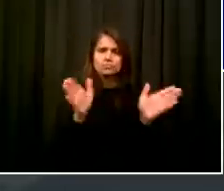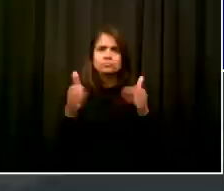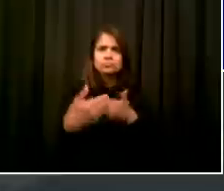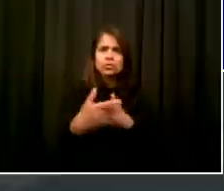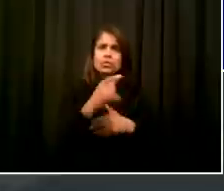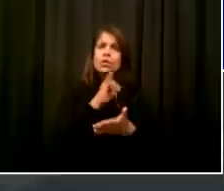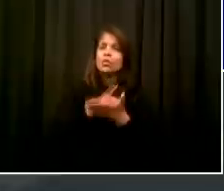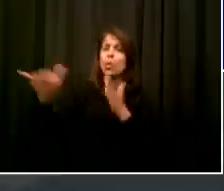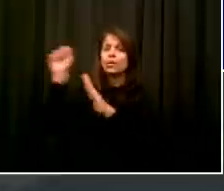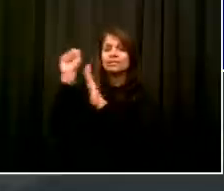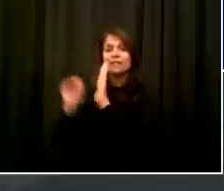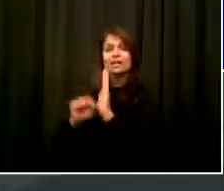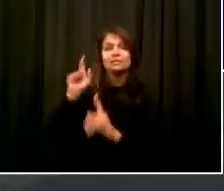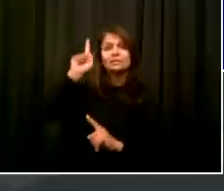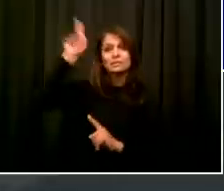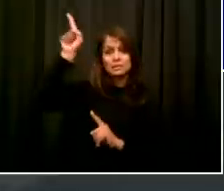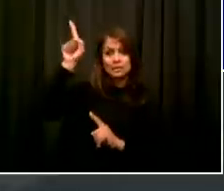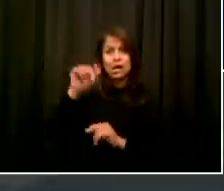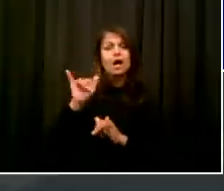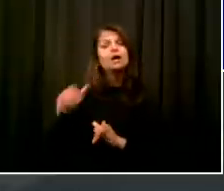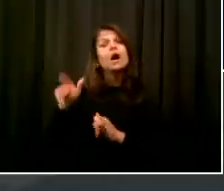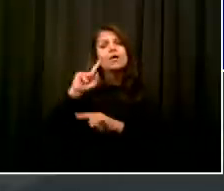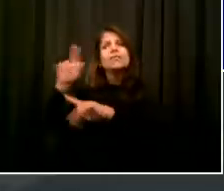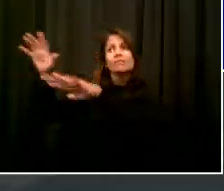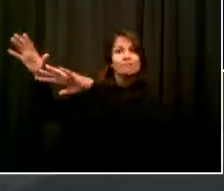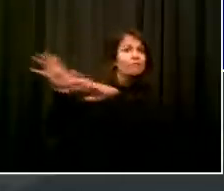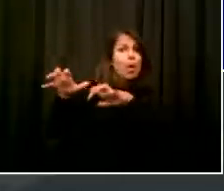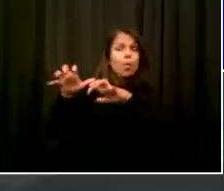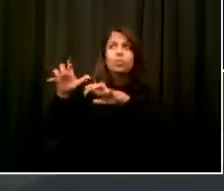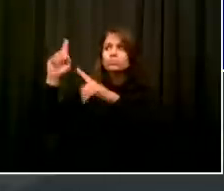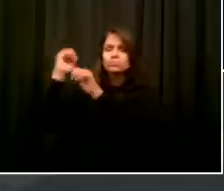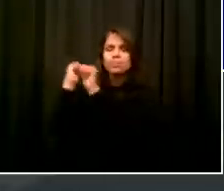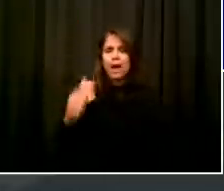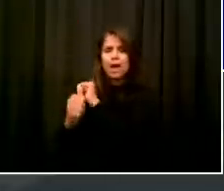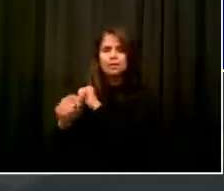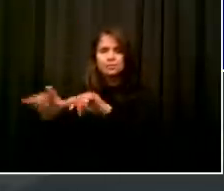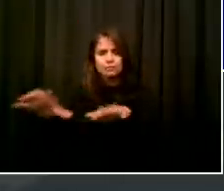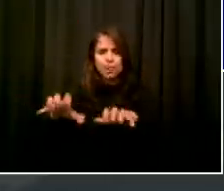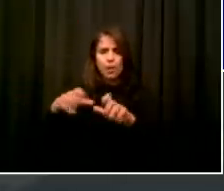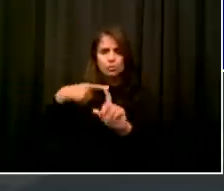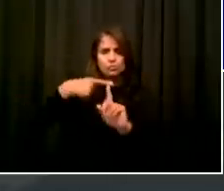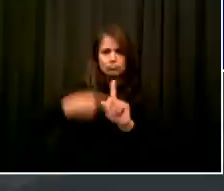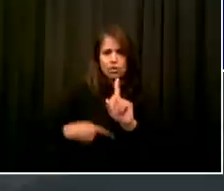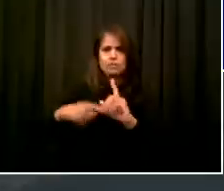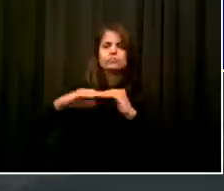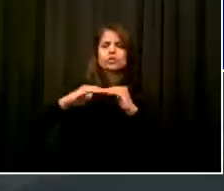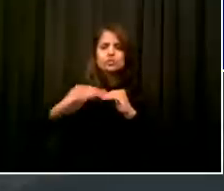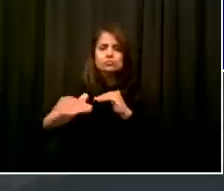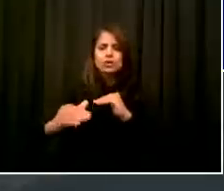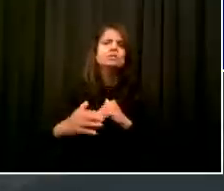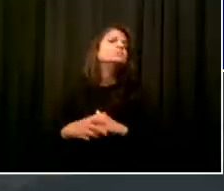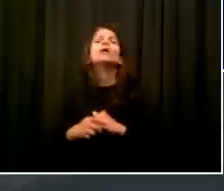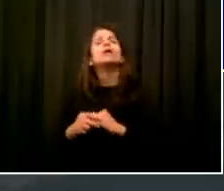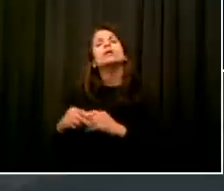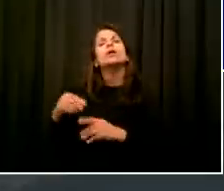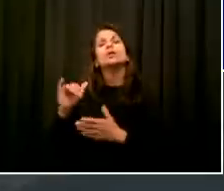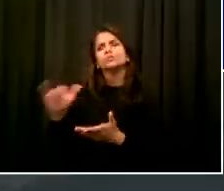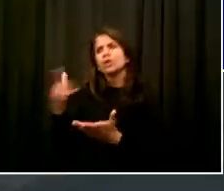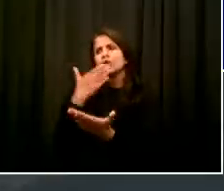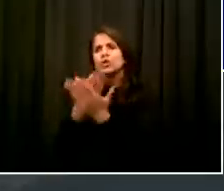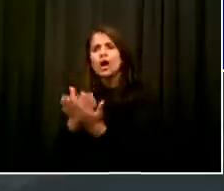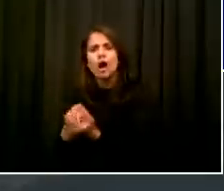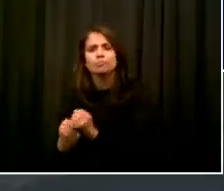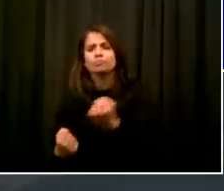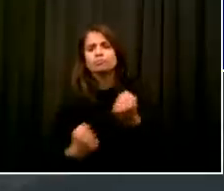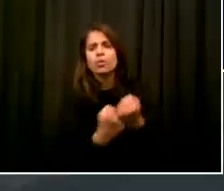a roof over your head, to make sure you can somehow make ends meet as we fight back and bring back this economy. The renters of New